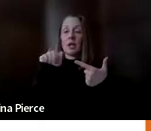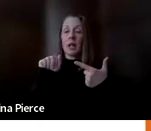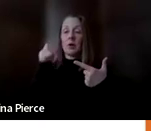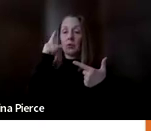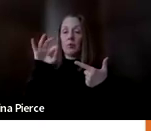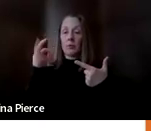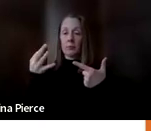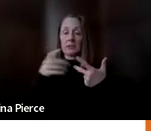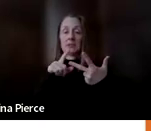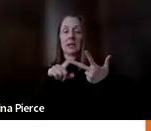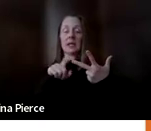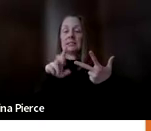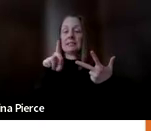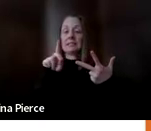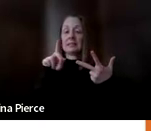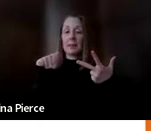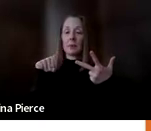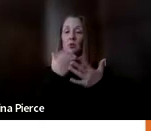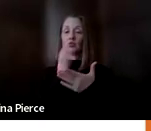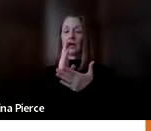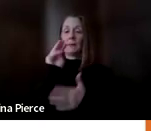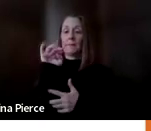some information from disability rights michigan